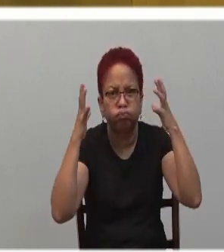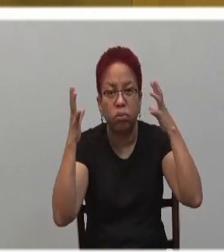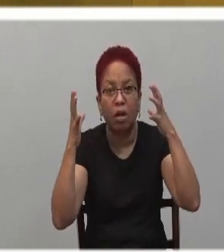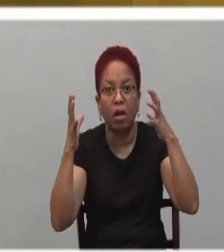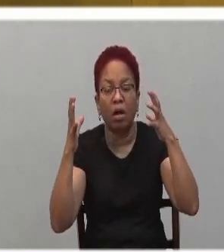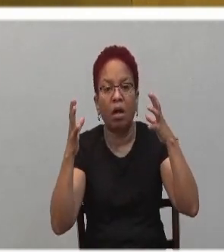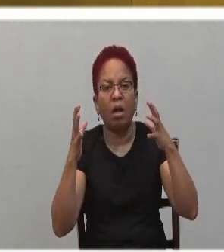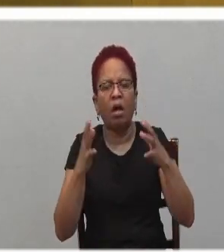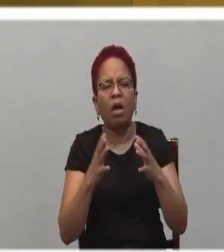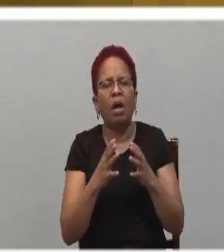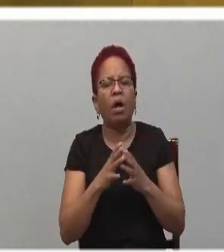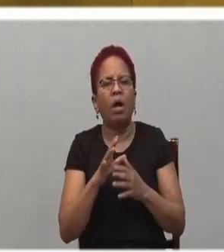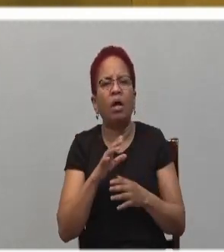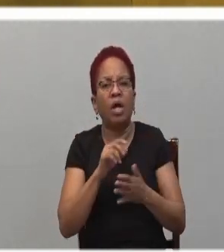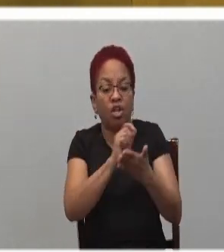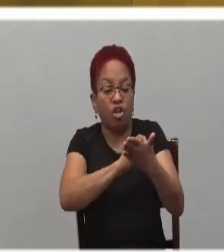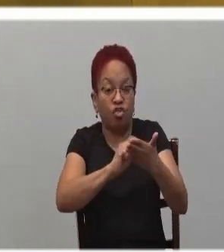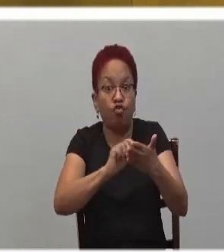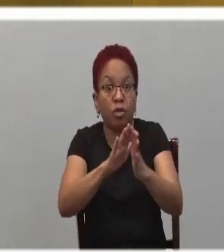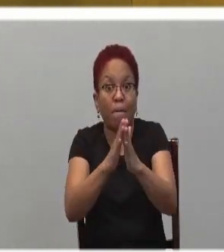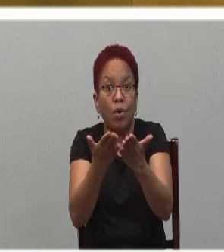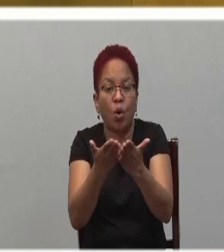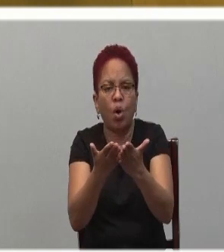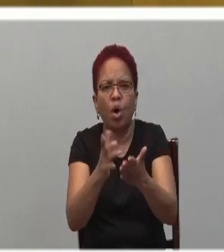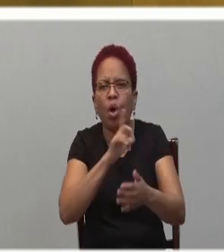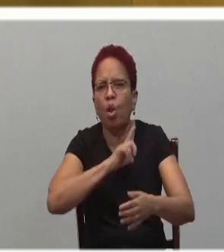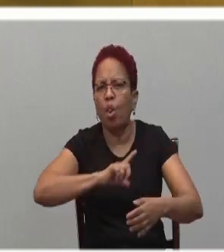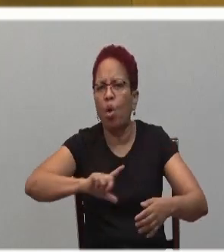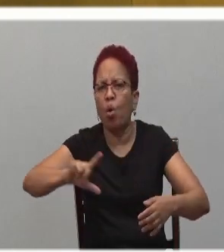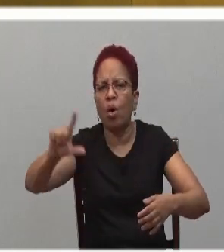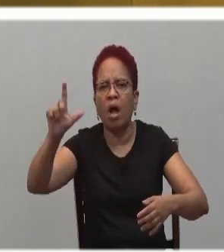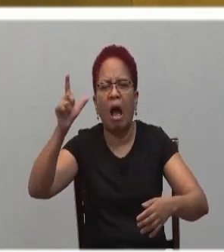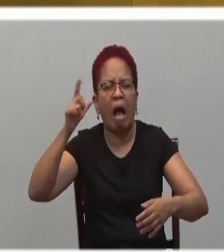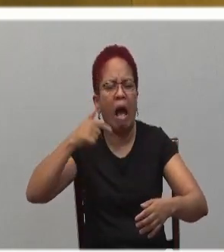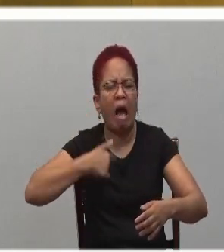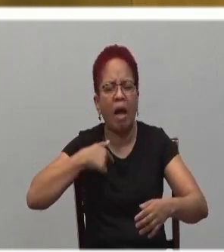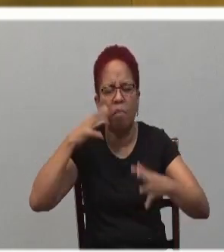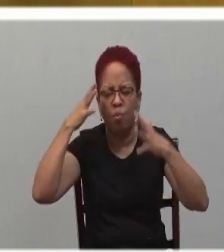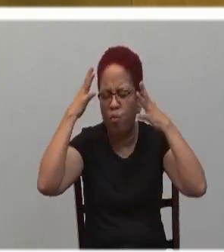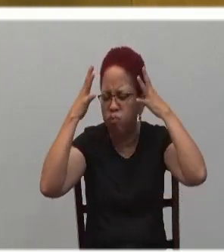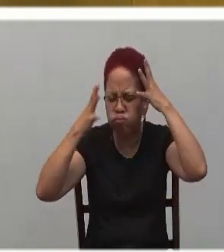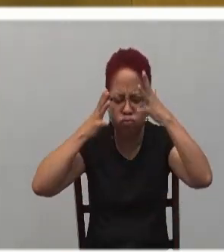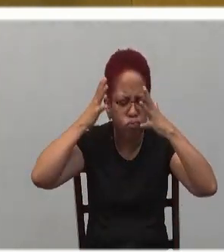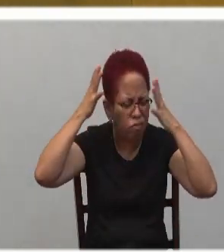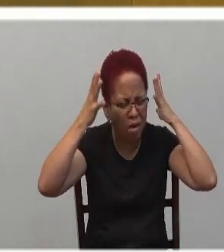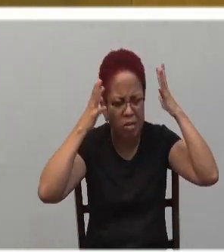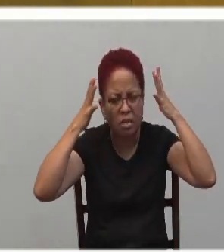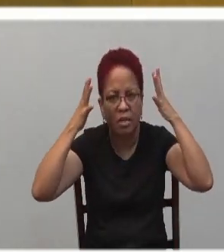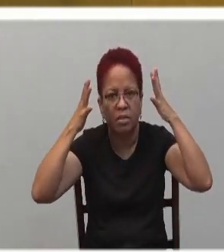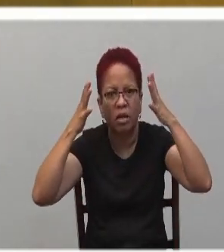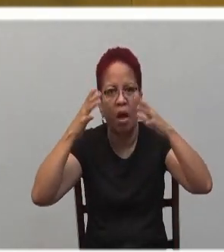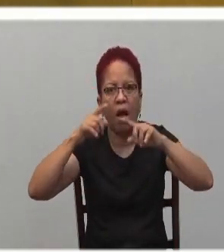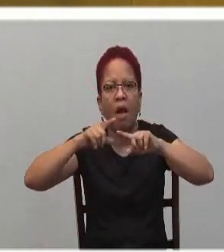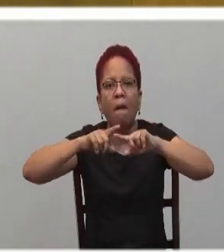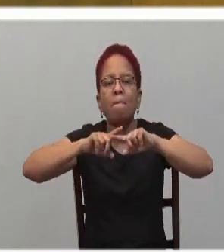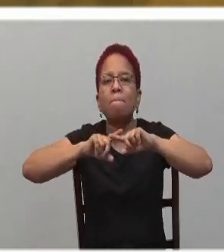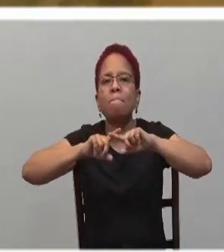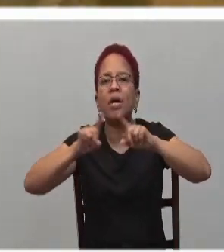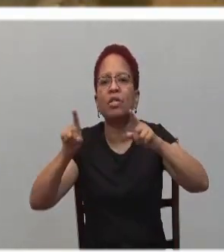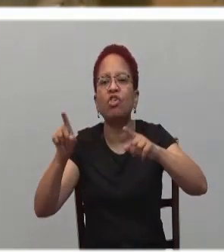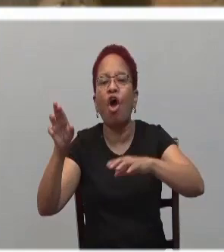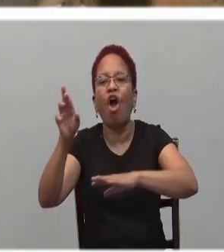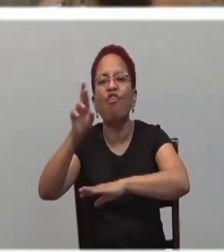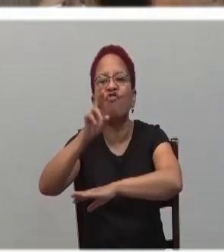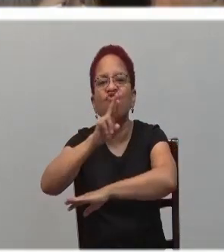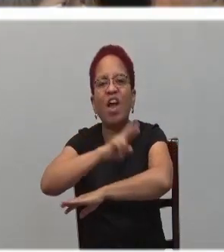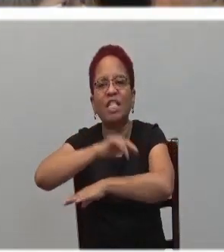Lord, I am restless until I find resting in you. beloved,